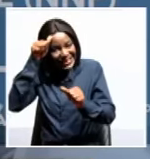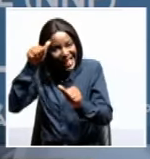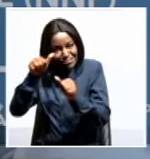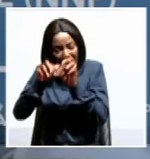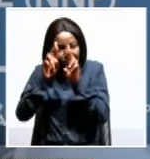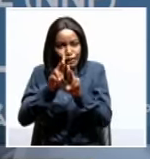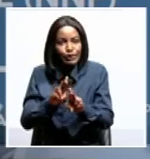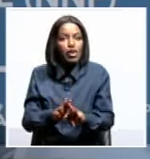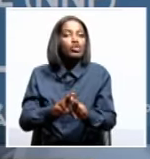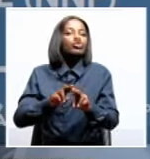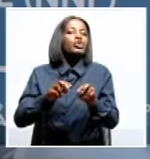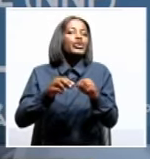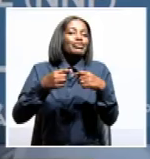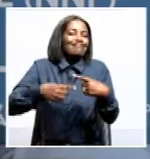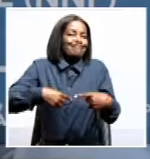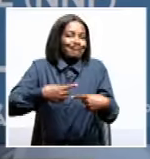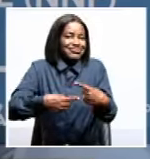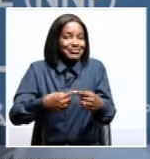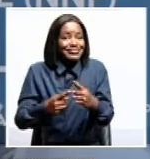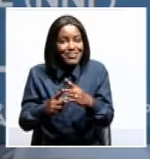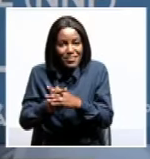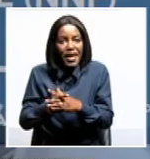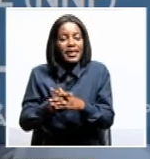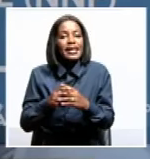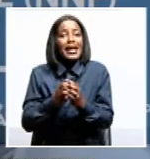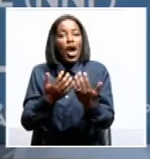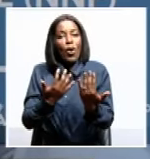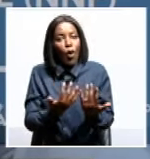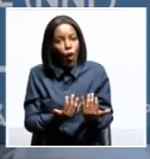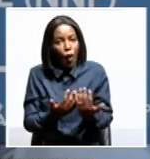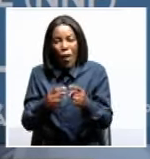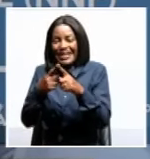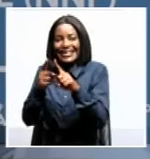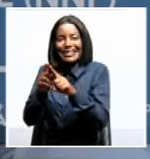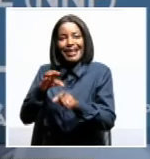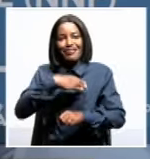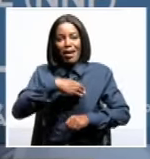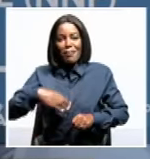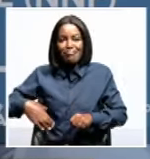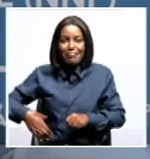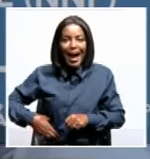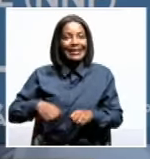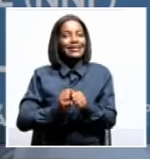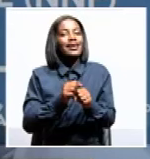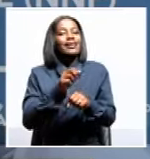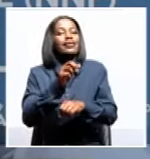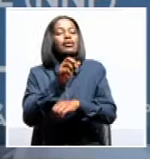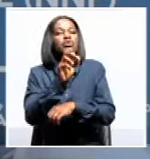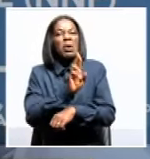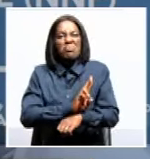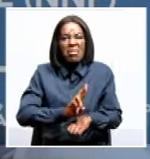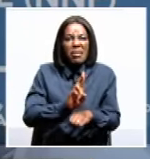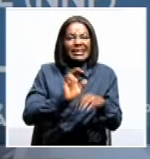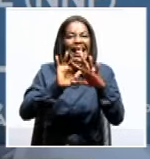president are swiftly underway, and we expect to receive heads of states, former heads of states, and heads of regional, continental,